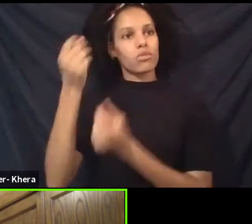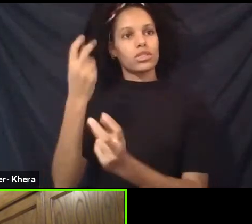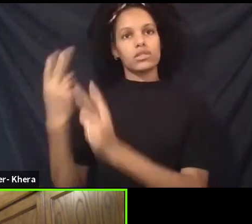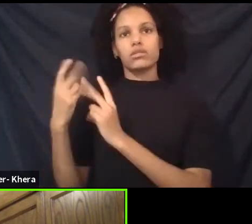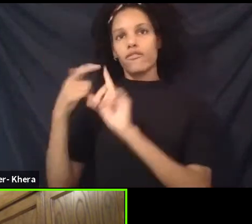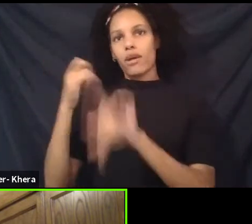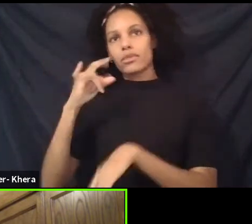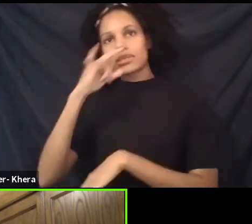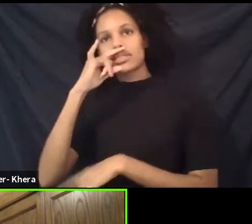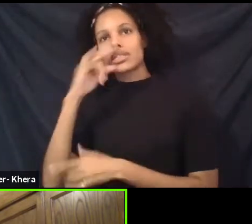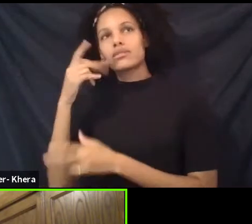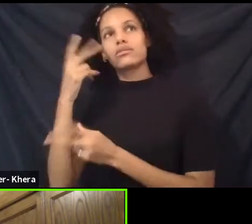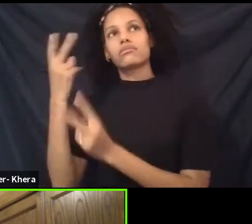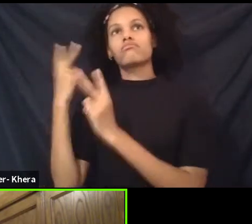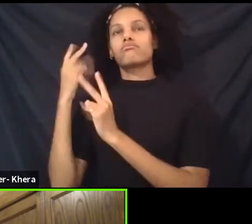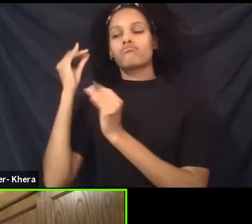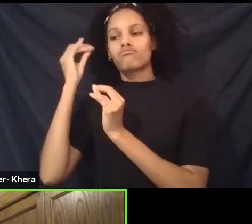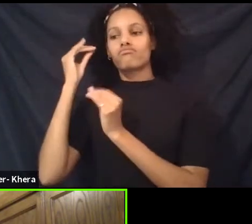It's calling me home.